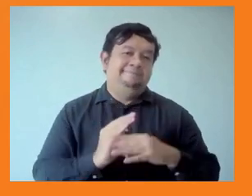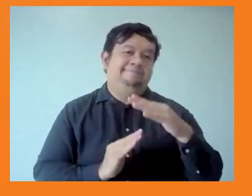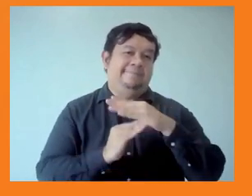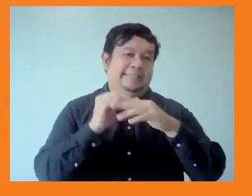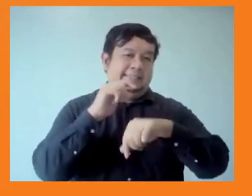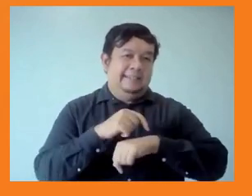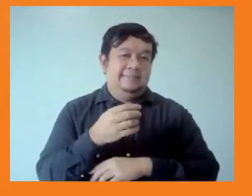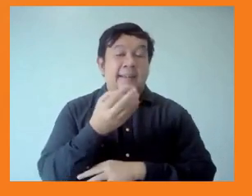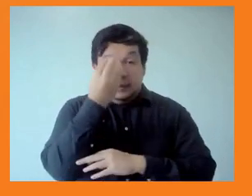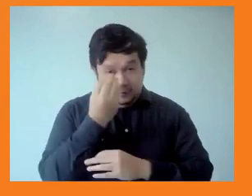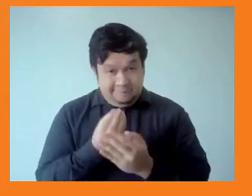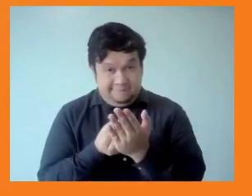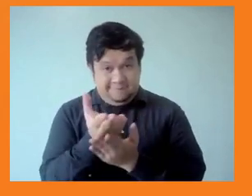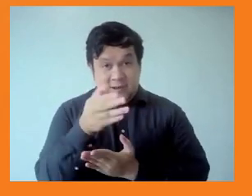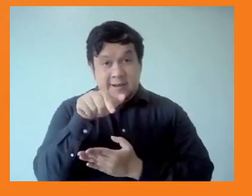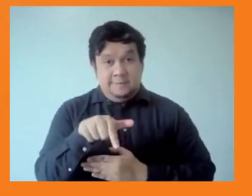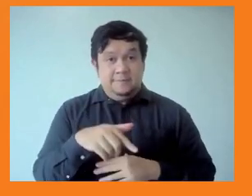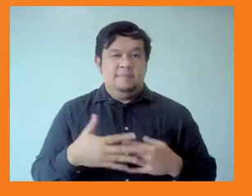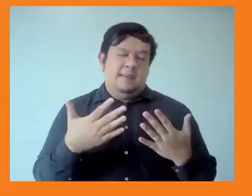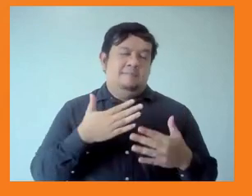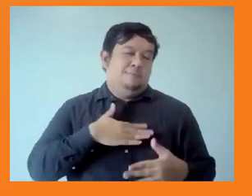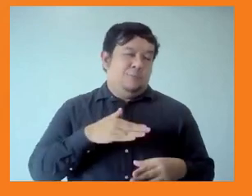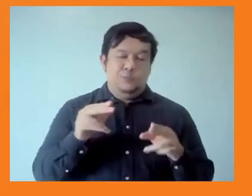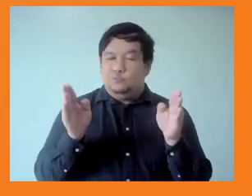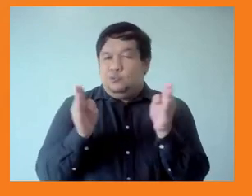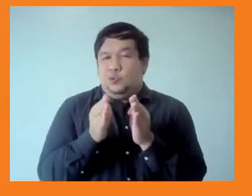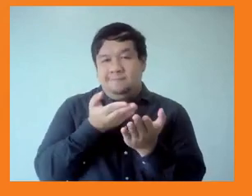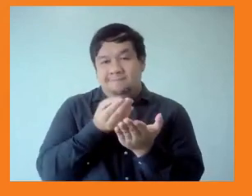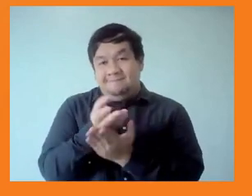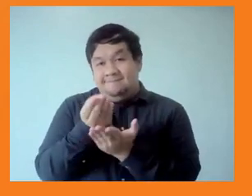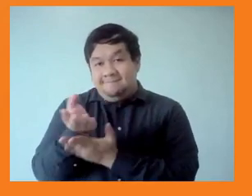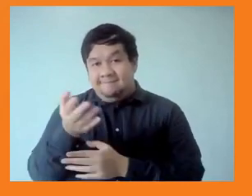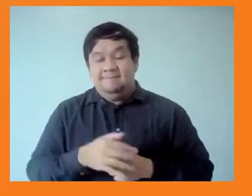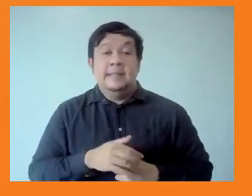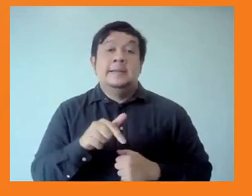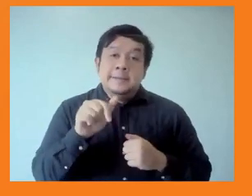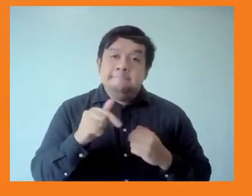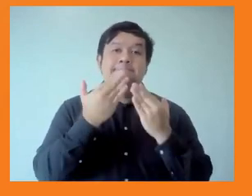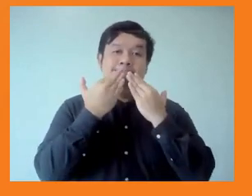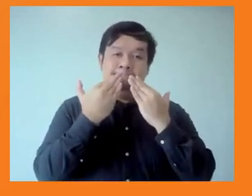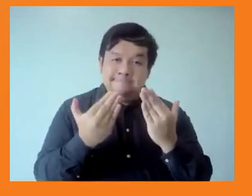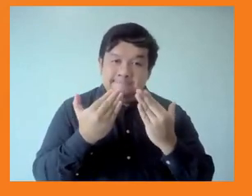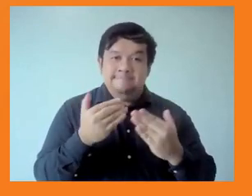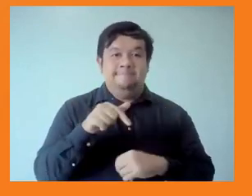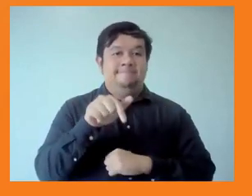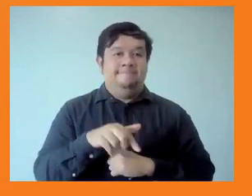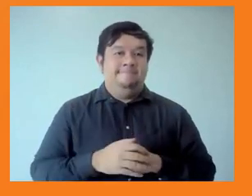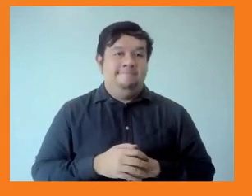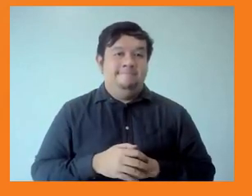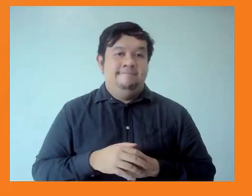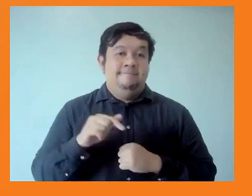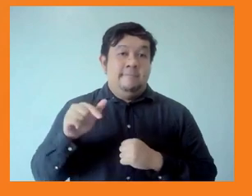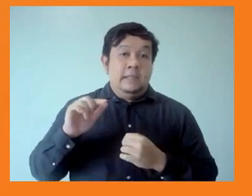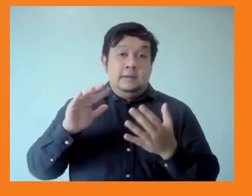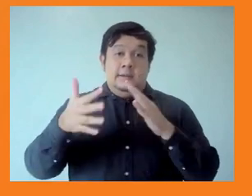closing remarks. First of all, thank you very much to Wu Chung for setting the tone for this session that kicks off the civil society segment of